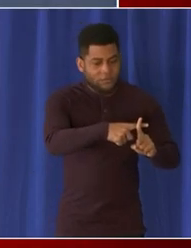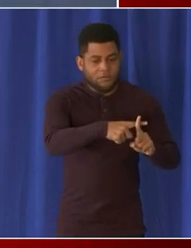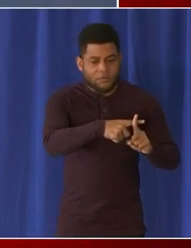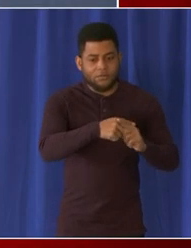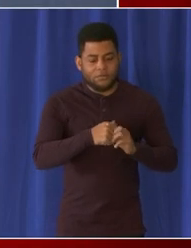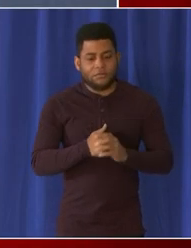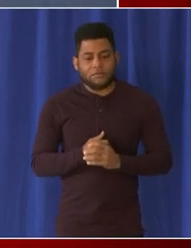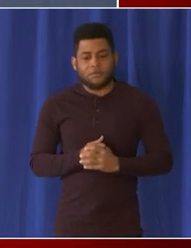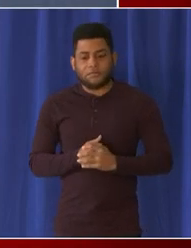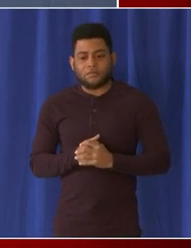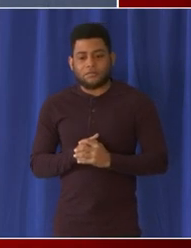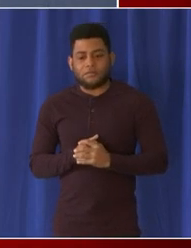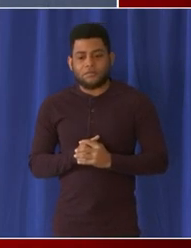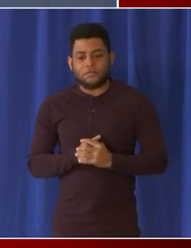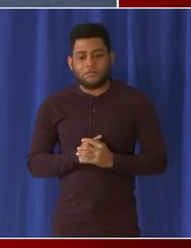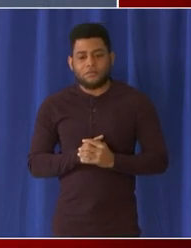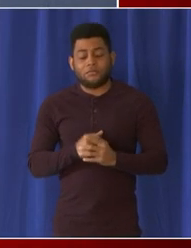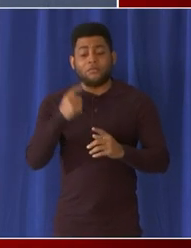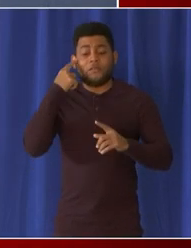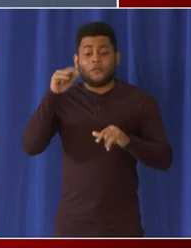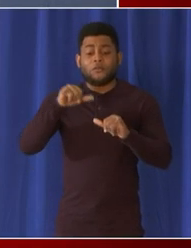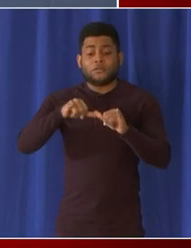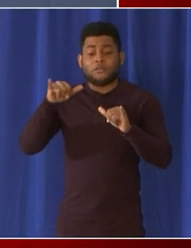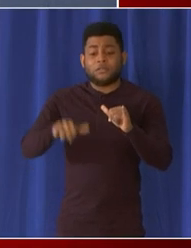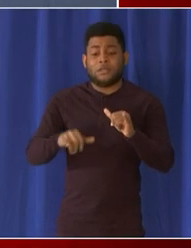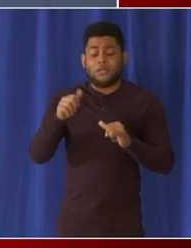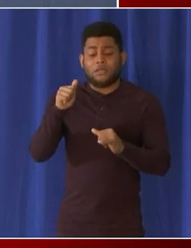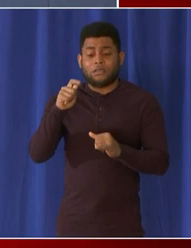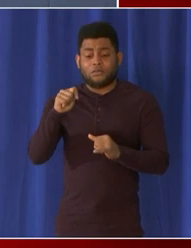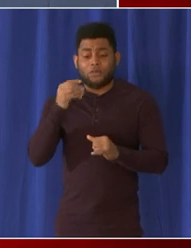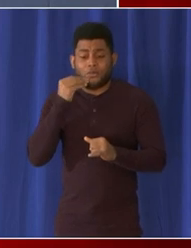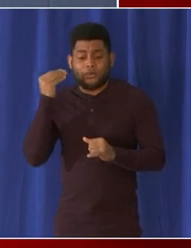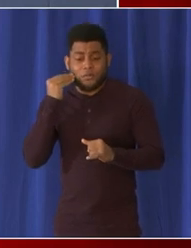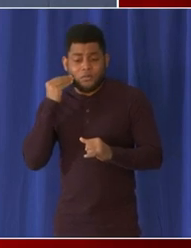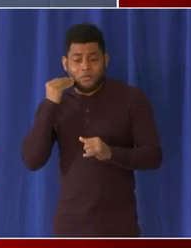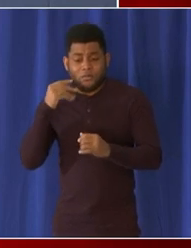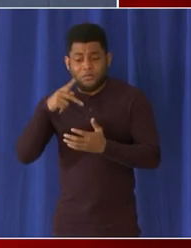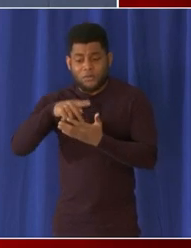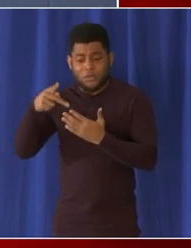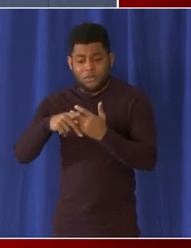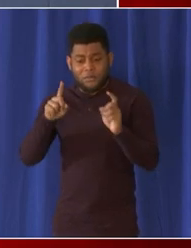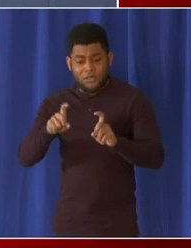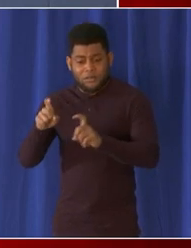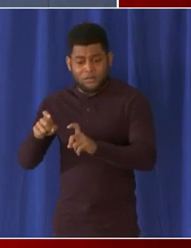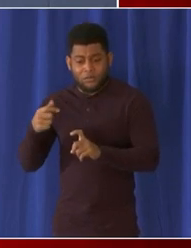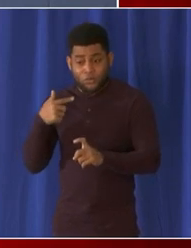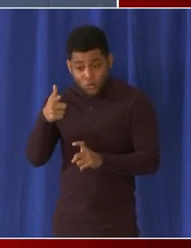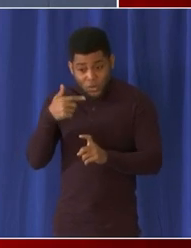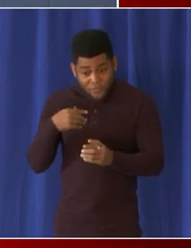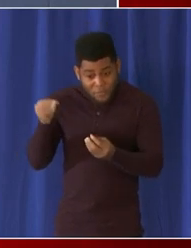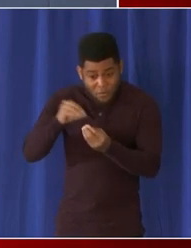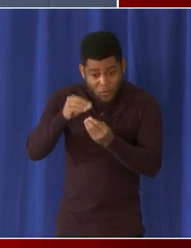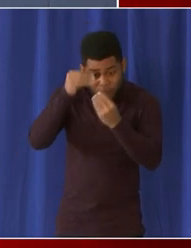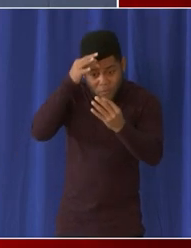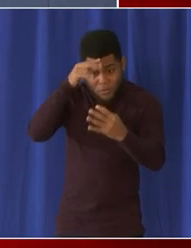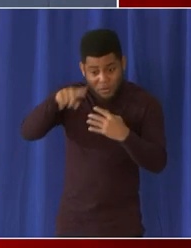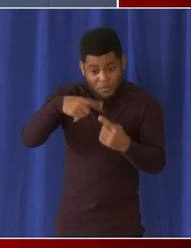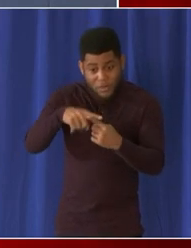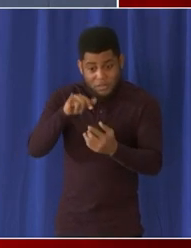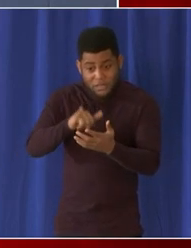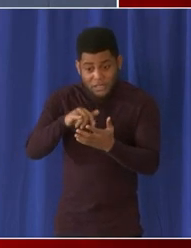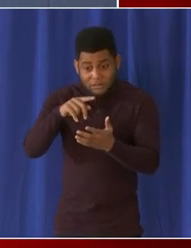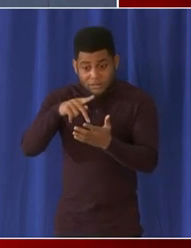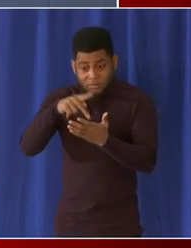program you said that that will be implemented in the coming weeks do you have a more specific timeline for when that might be can we say february or